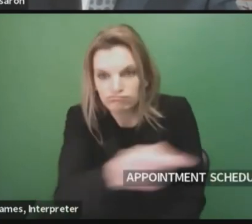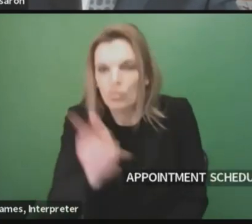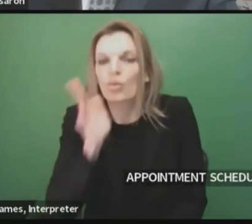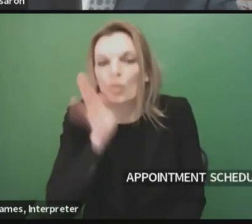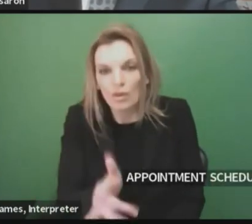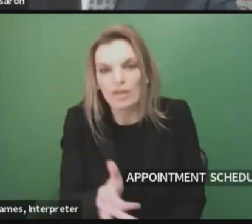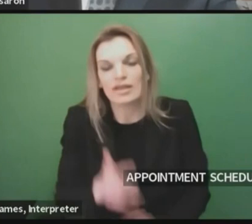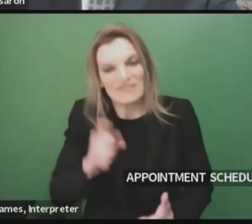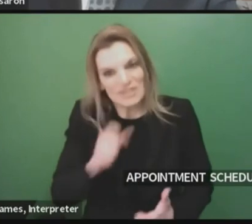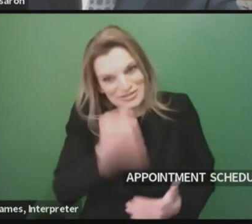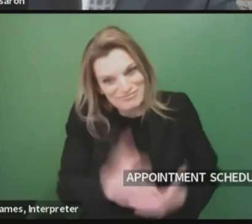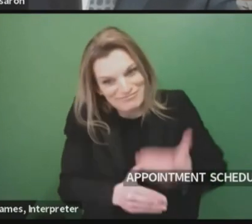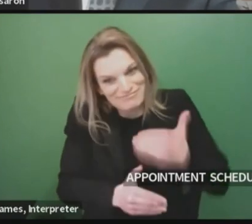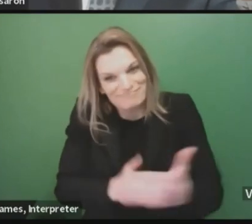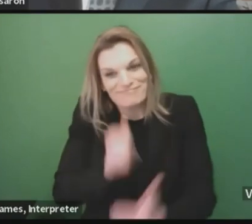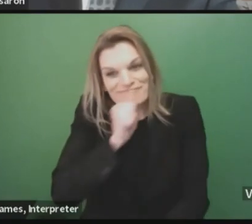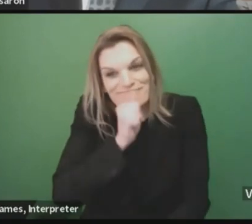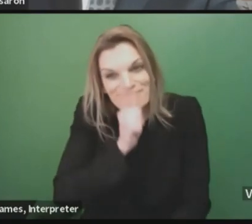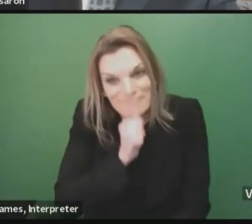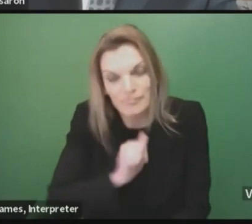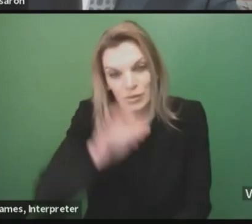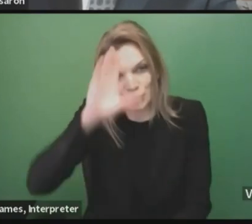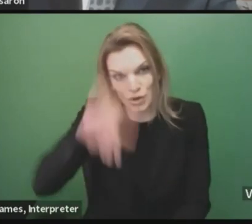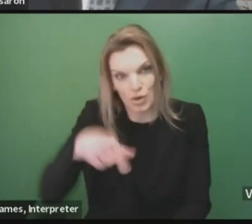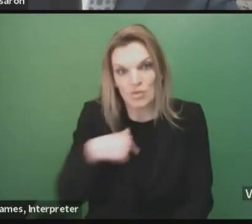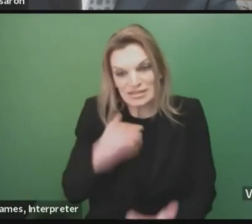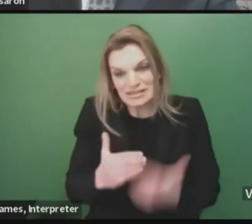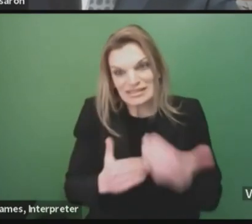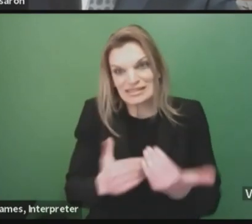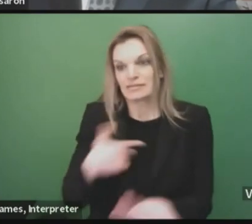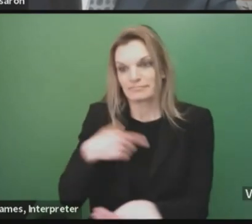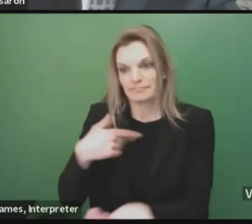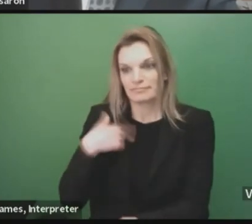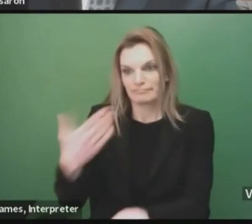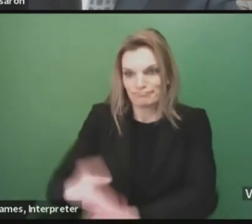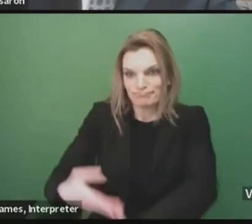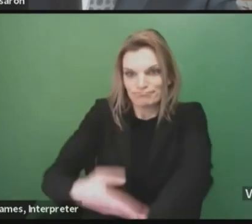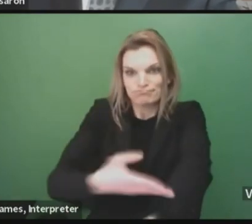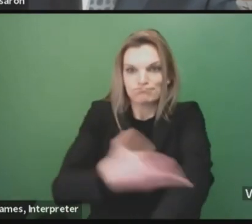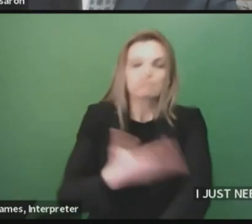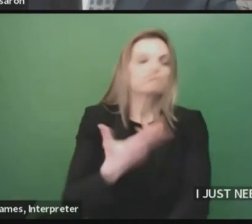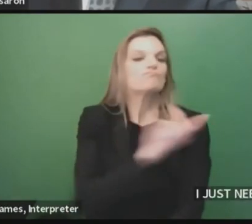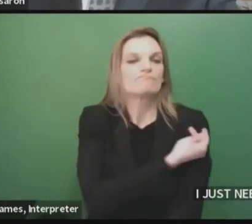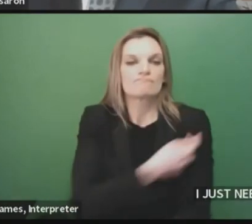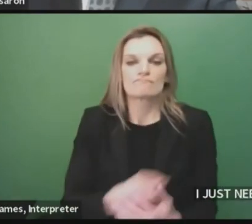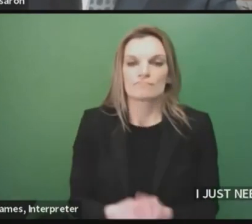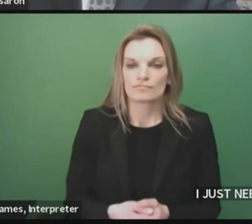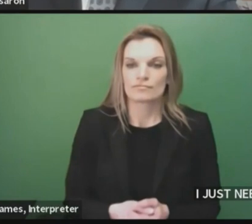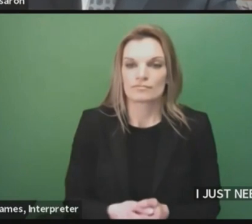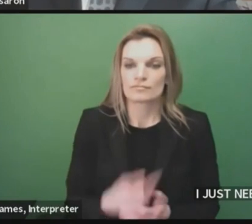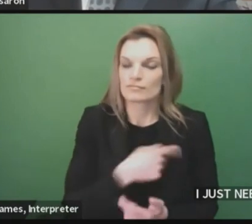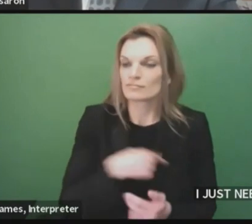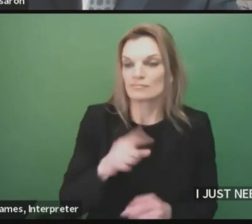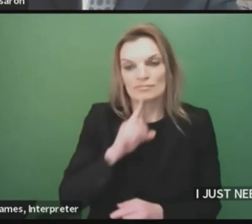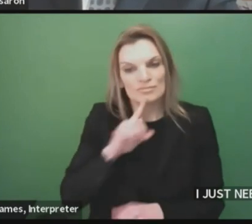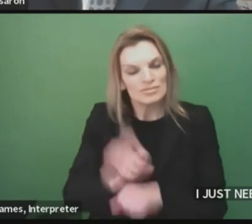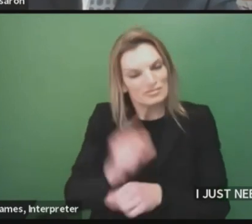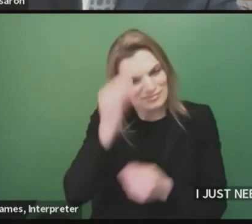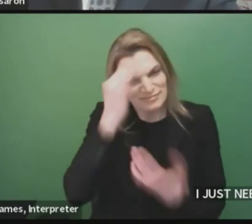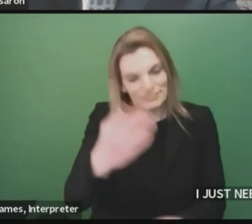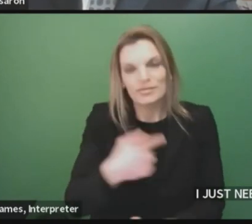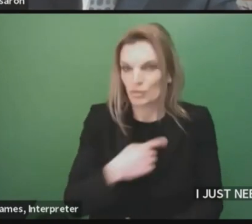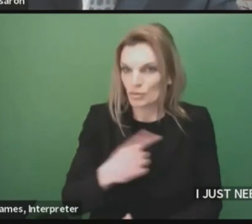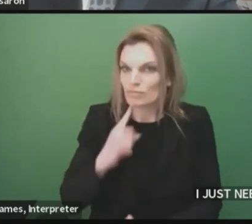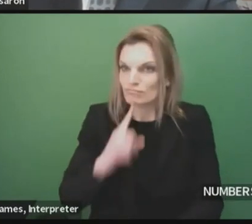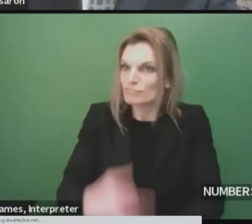You've seen our numbers triple and quadruple over the first week that we were doing this. So we really are in a much stronger position. We're going to